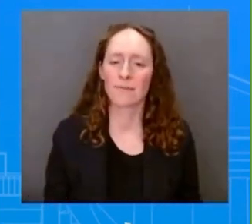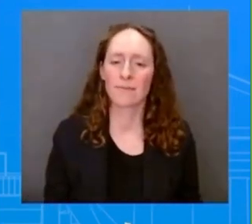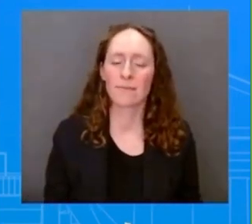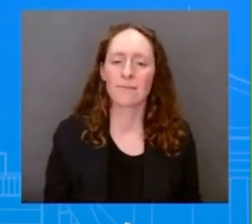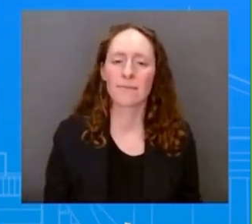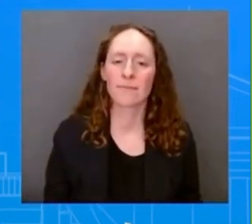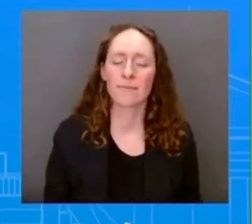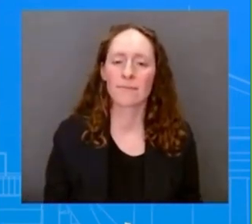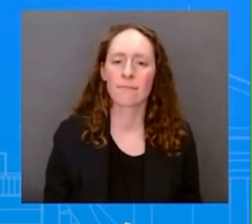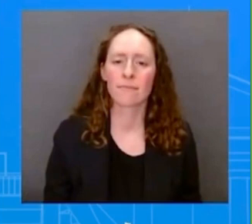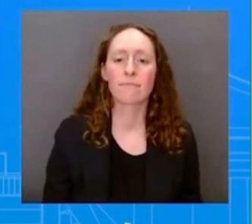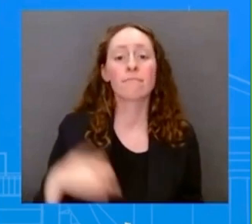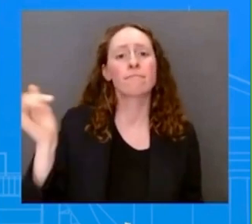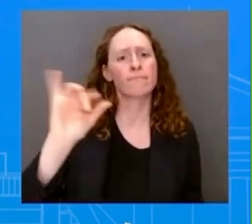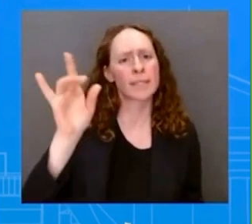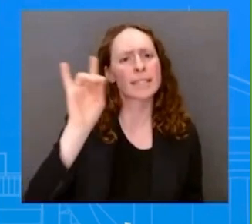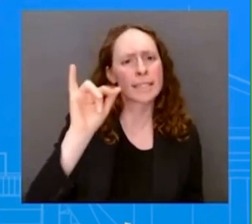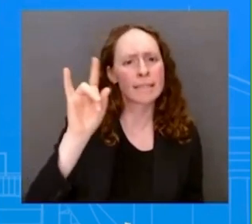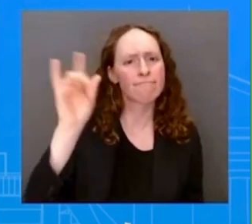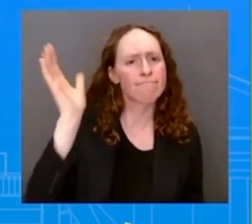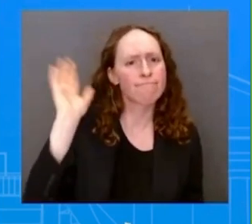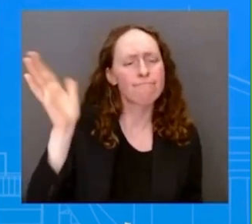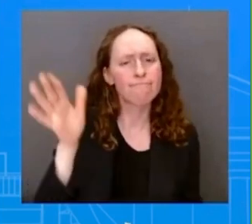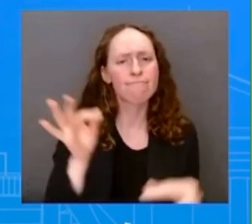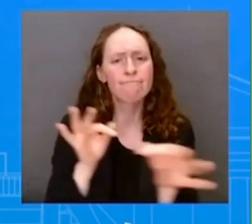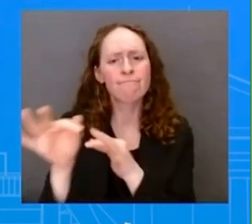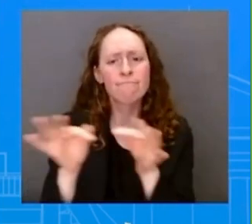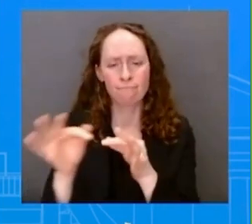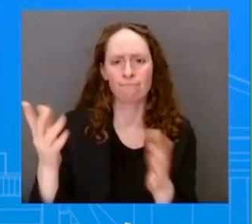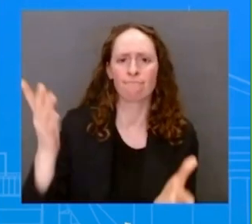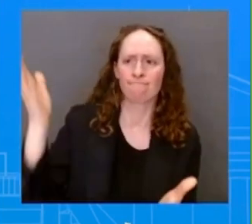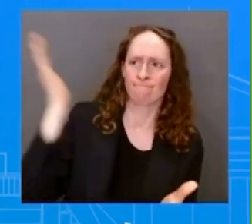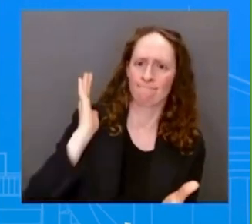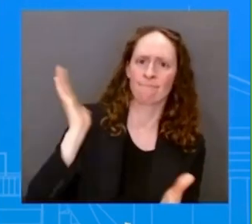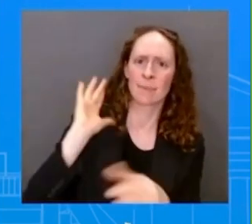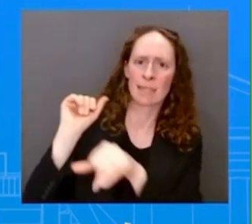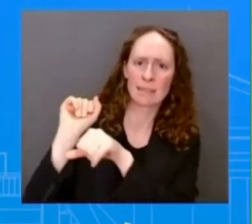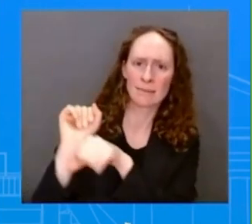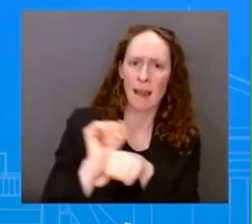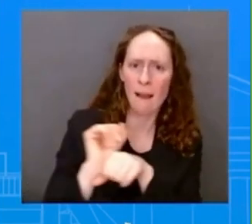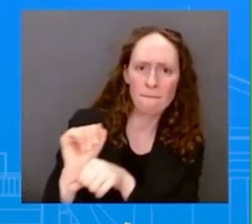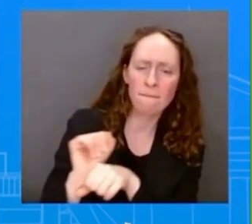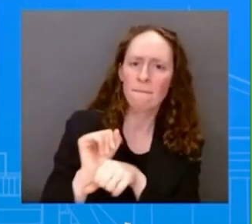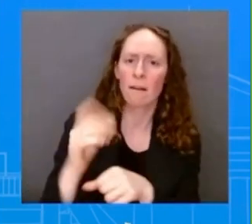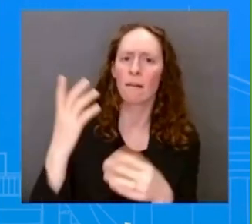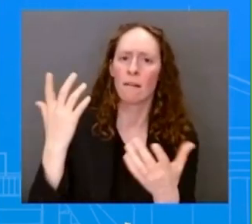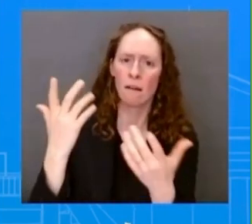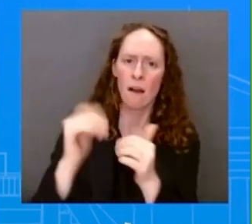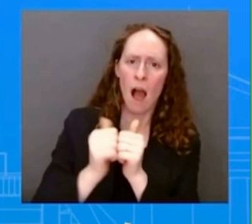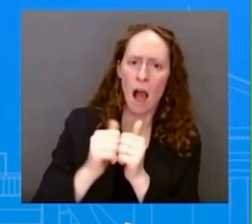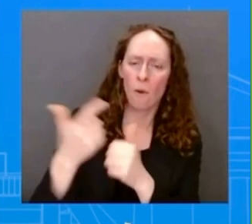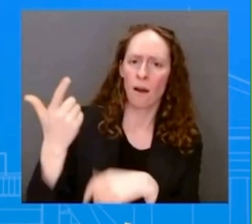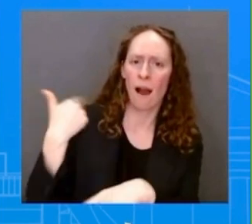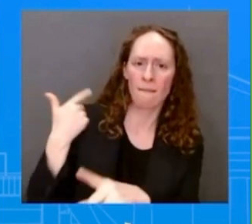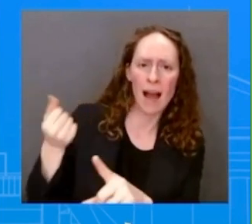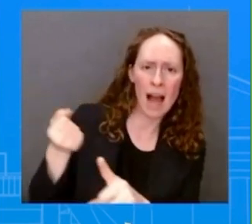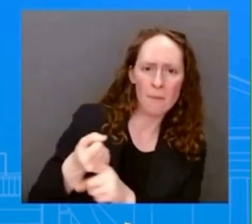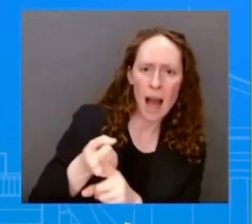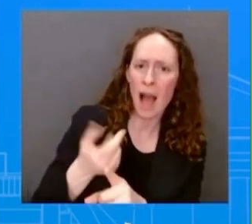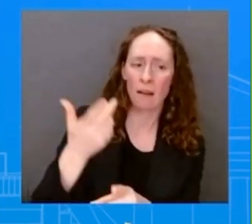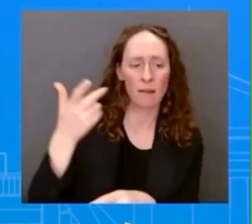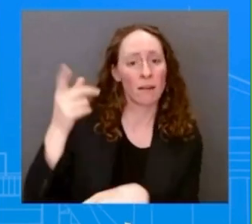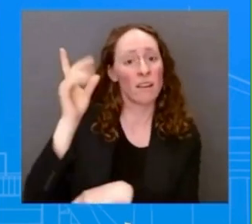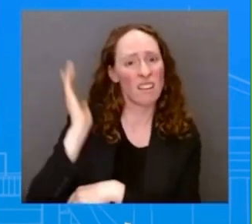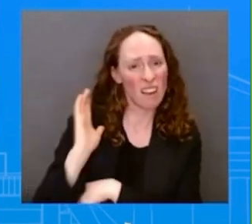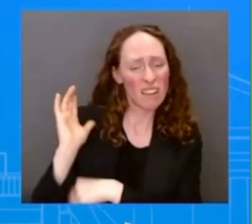transatlantic slave trade and the importance of remembering the teaching this history. And now my